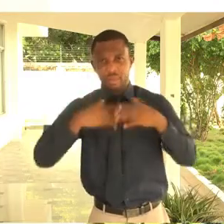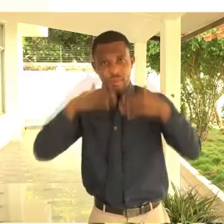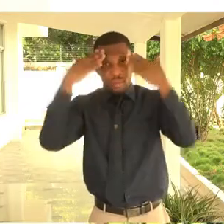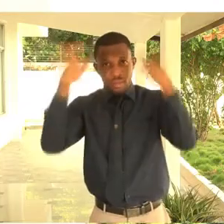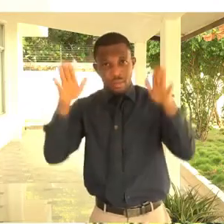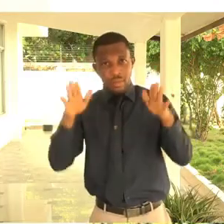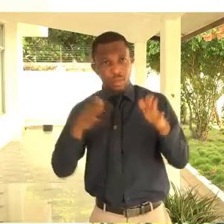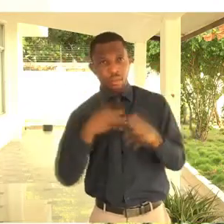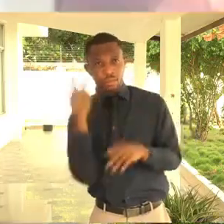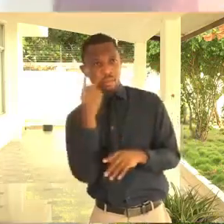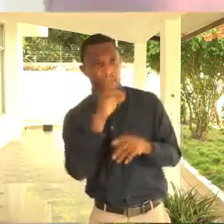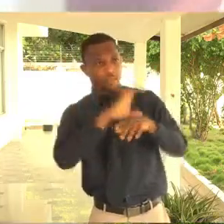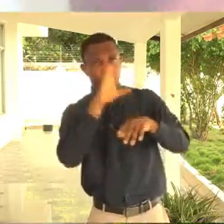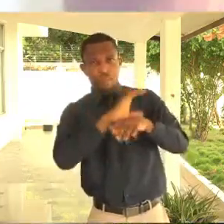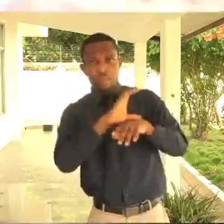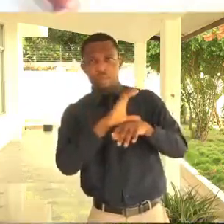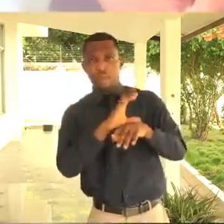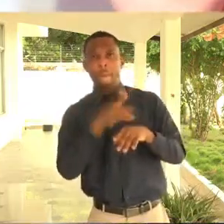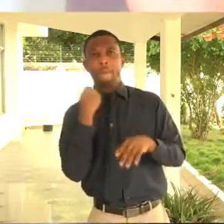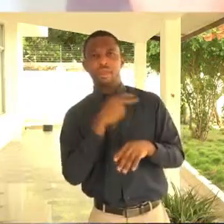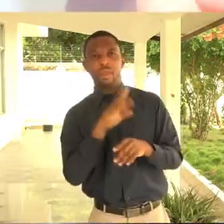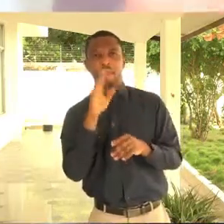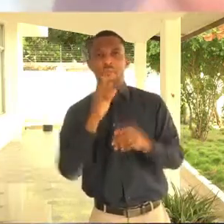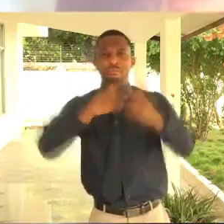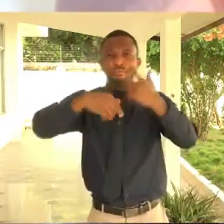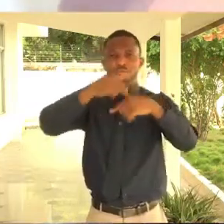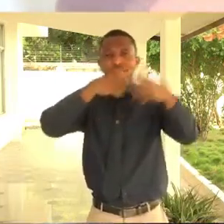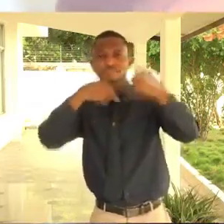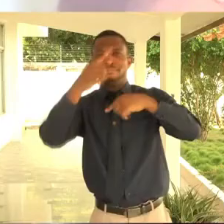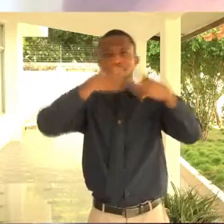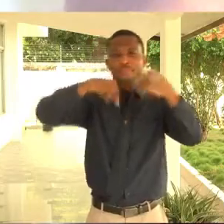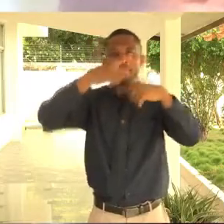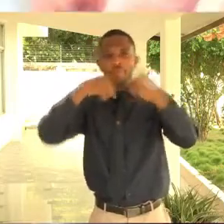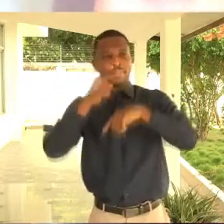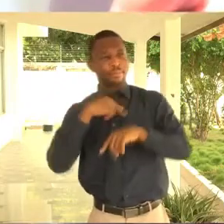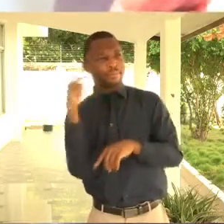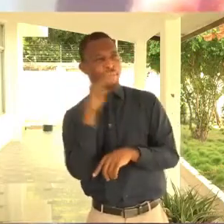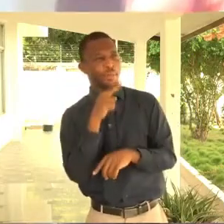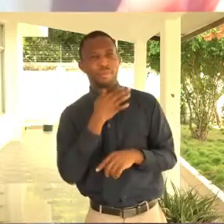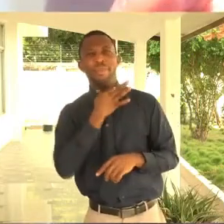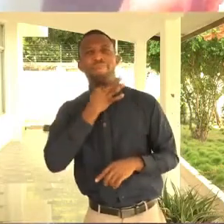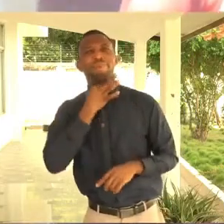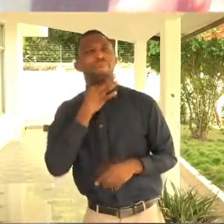I told my mom I want to learn this language. So my mom introduced me to the pastor, Sam